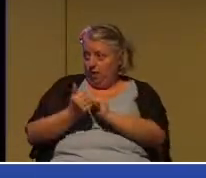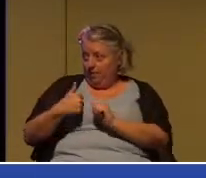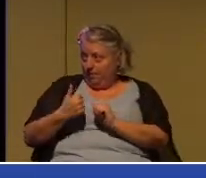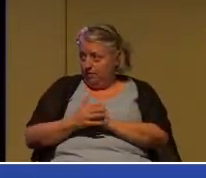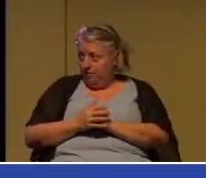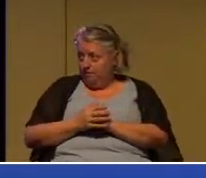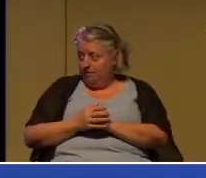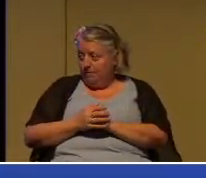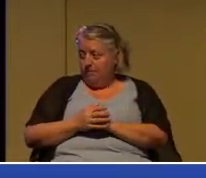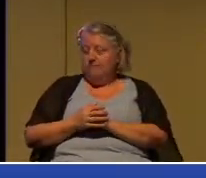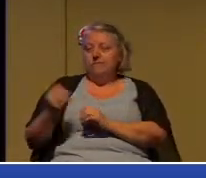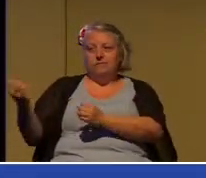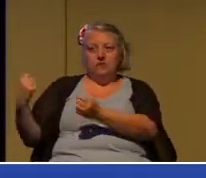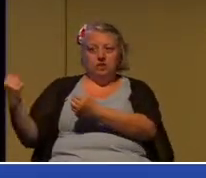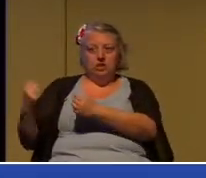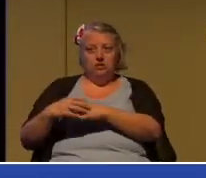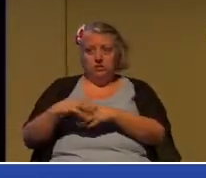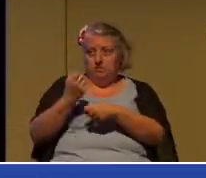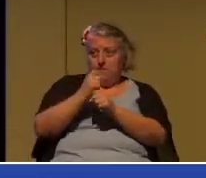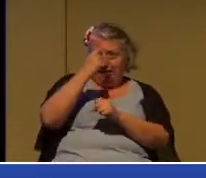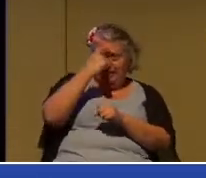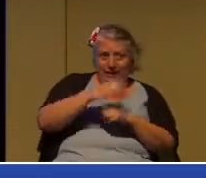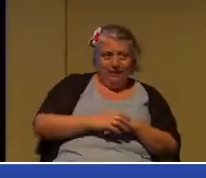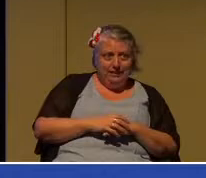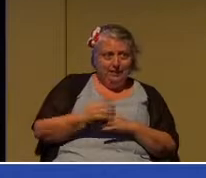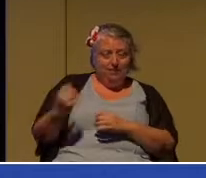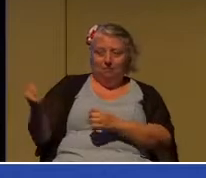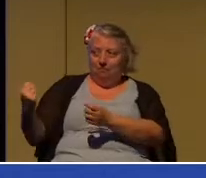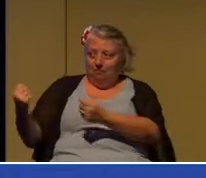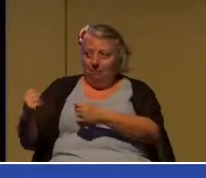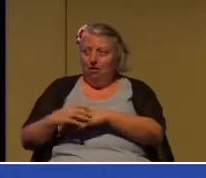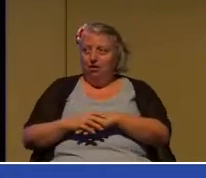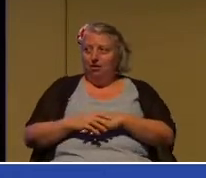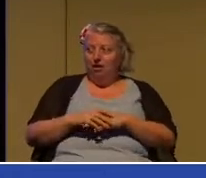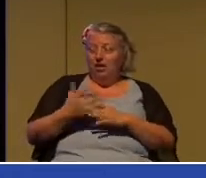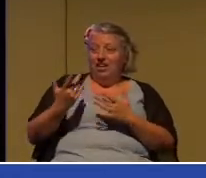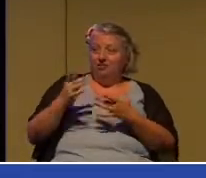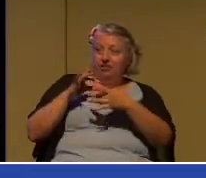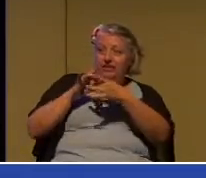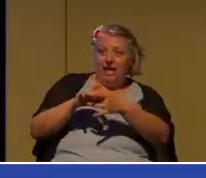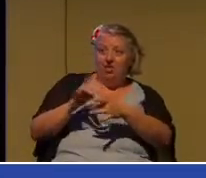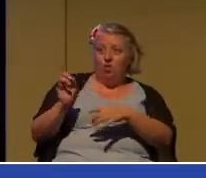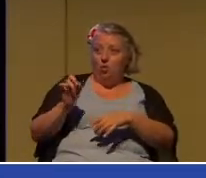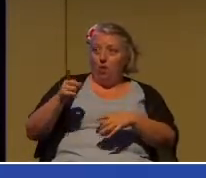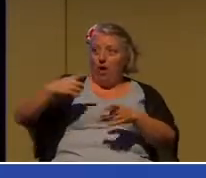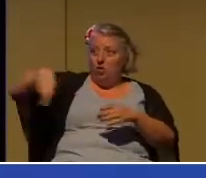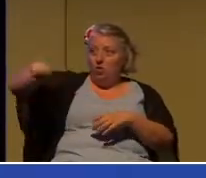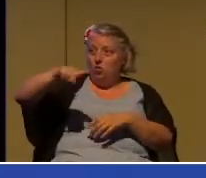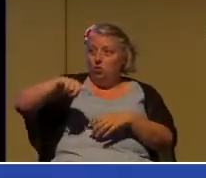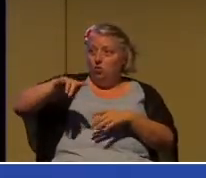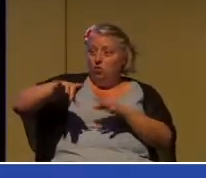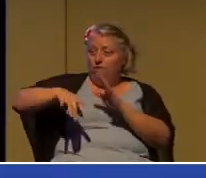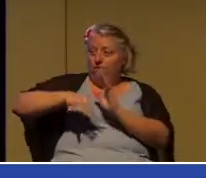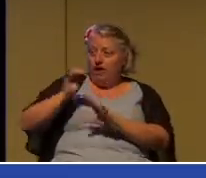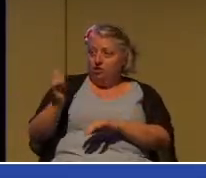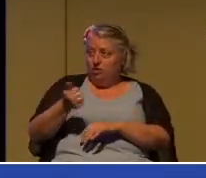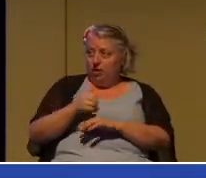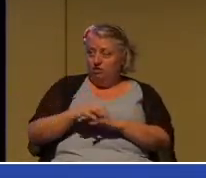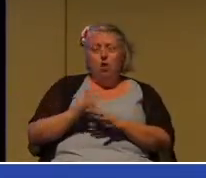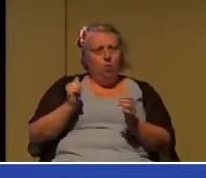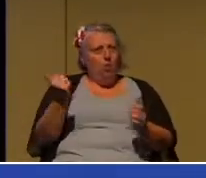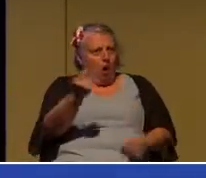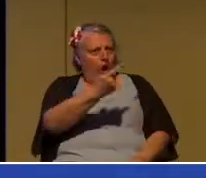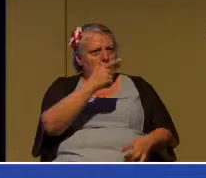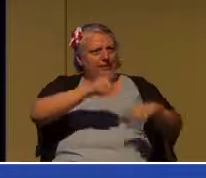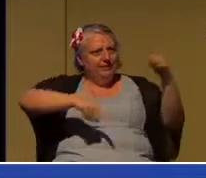Any of this make sense in terms of where you find yourself in life? We're all a difference, you know, different stages.